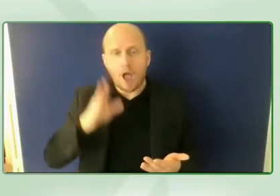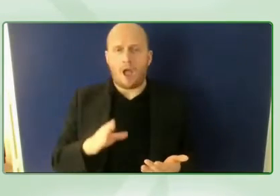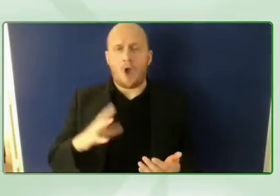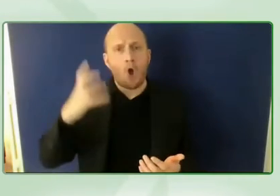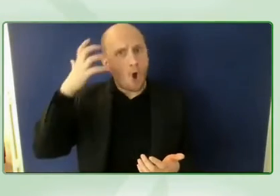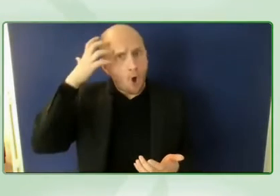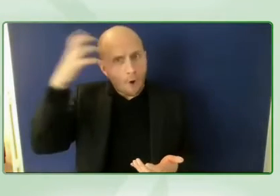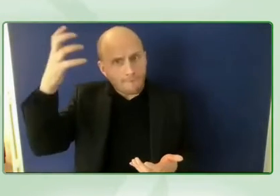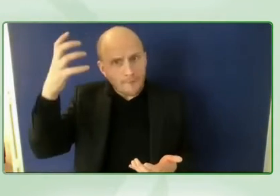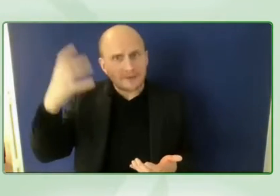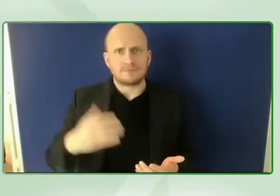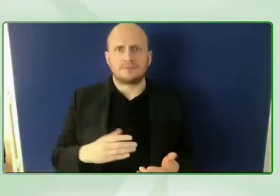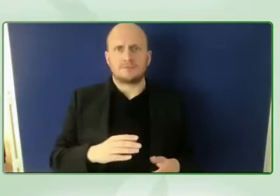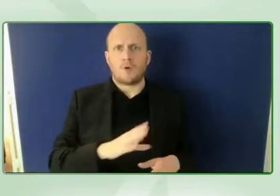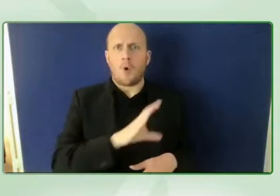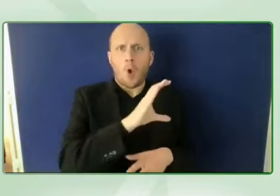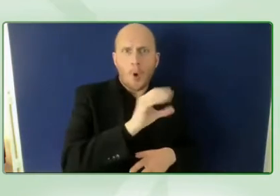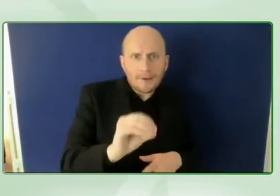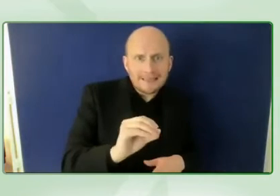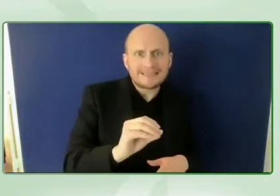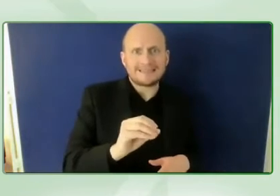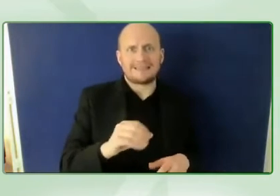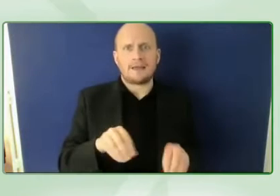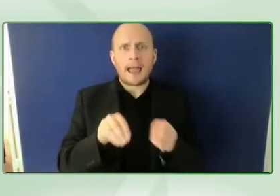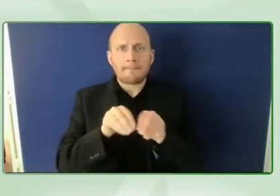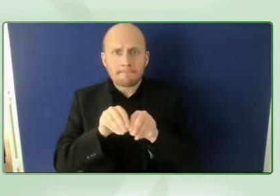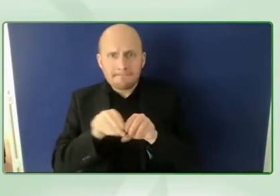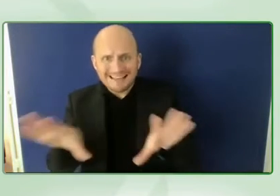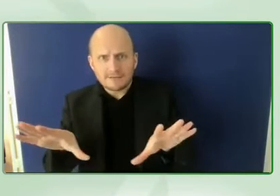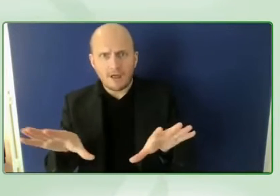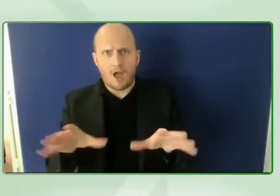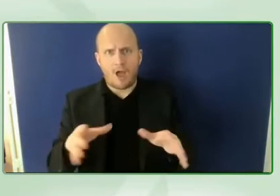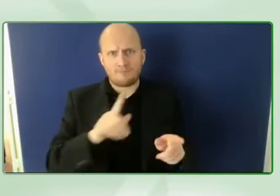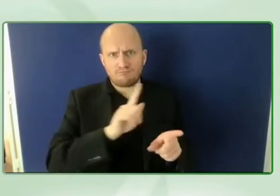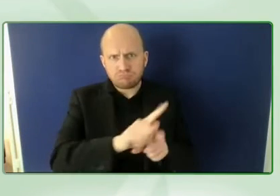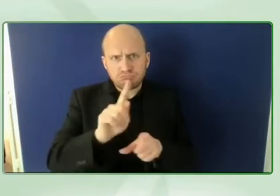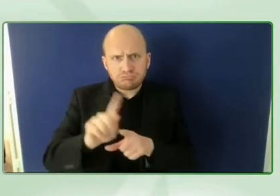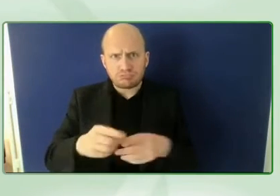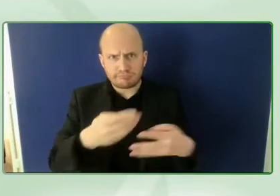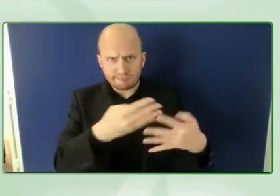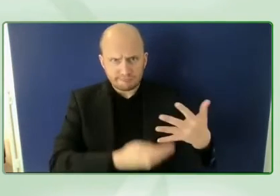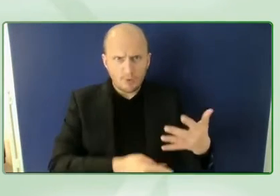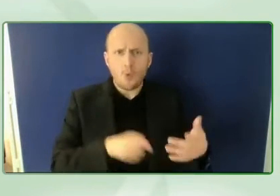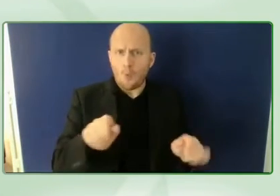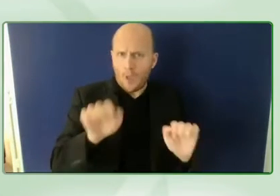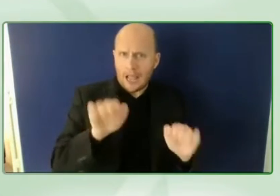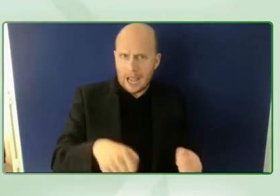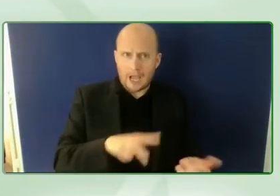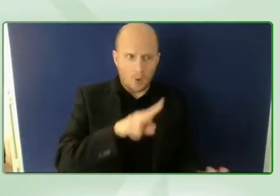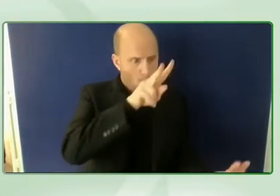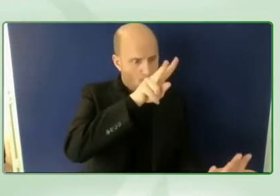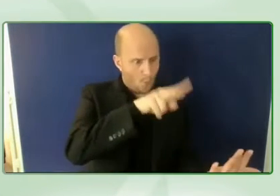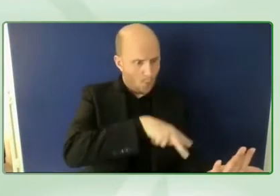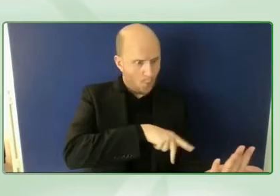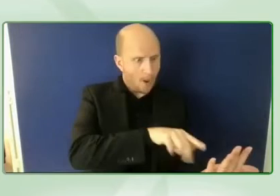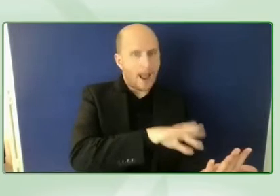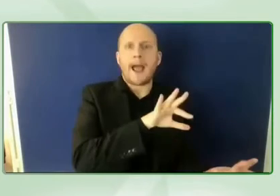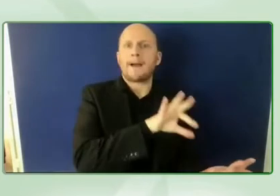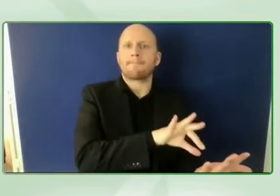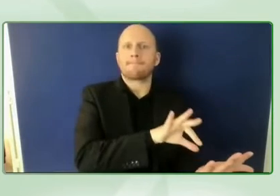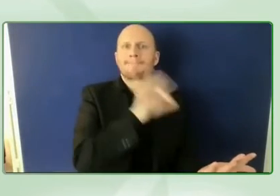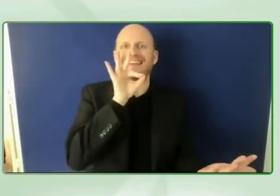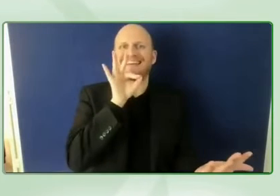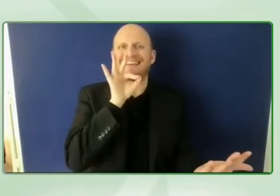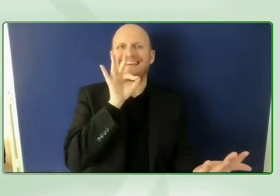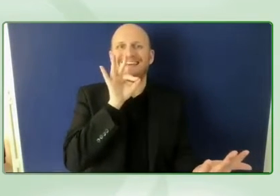businesses uh media outlets and such like so there's a menu of recommends so you can choose from the set menu or you can go a la carte and come up